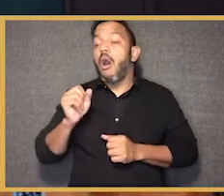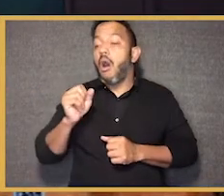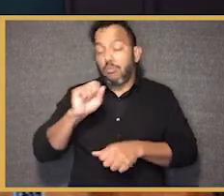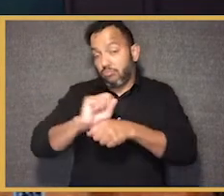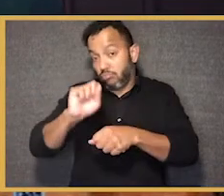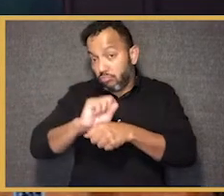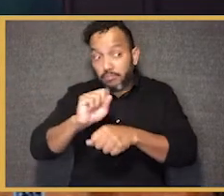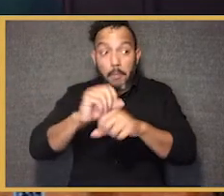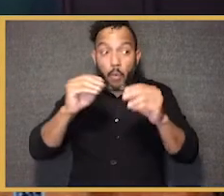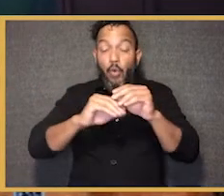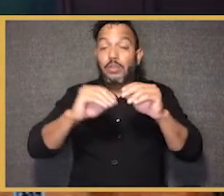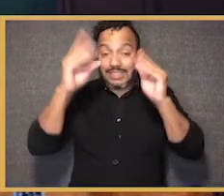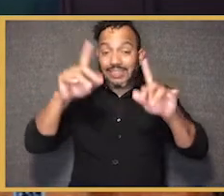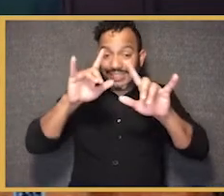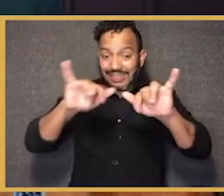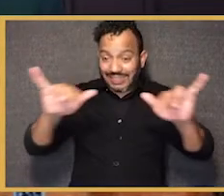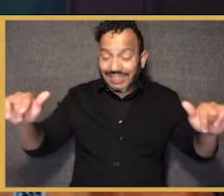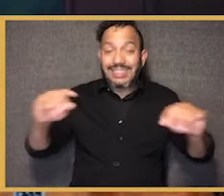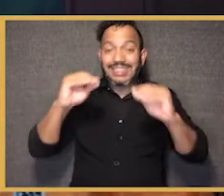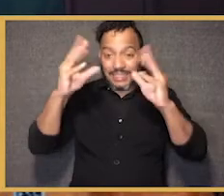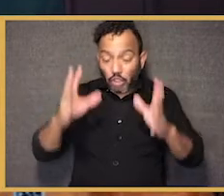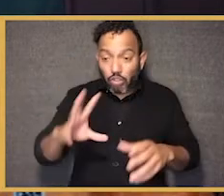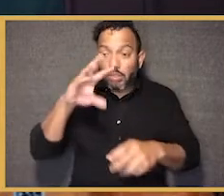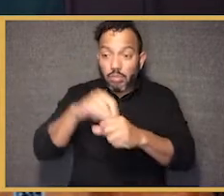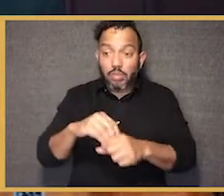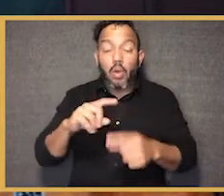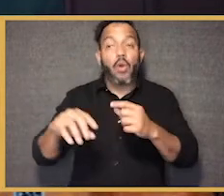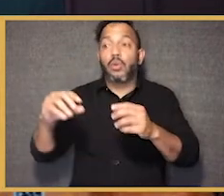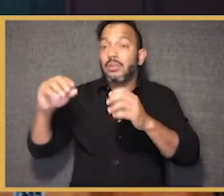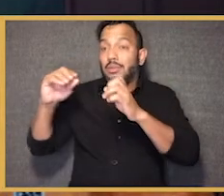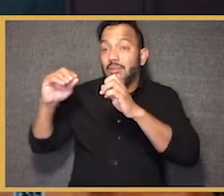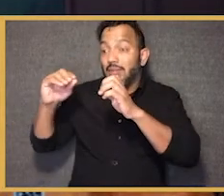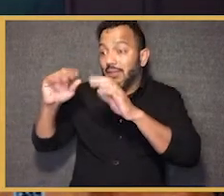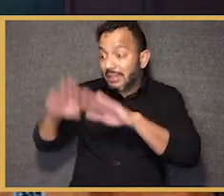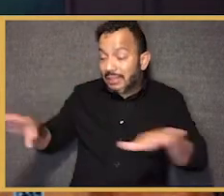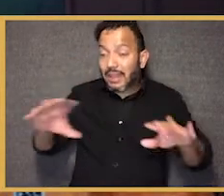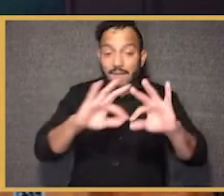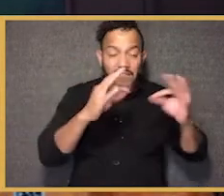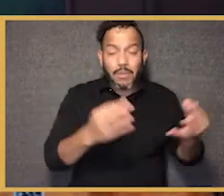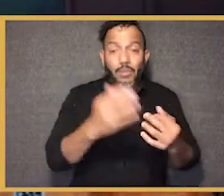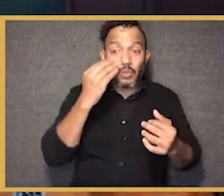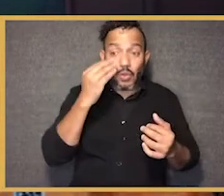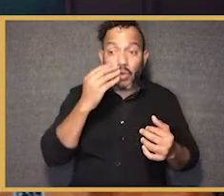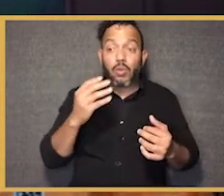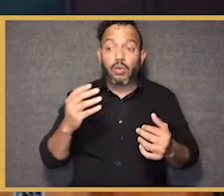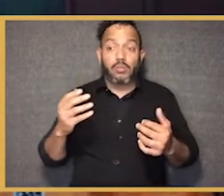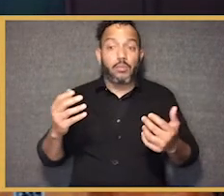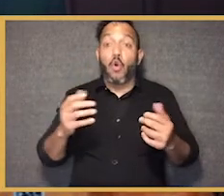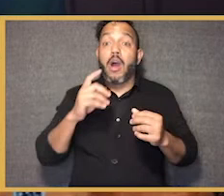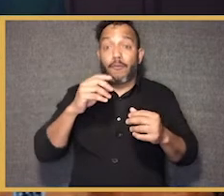effort to make sure that we have enough socio-emotional supports in place for kids and families. You think about states that have a ratio of